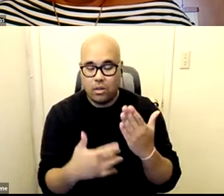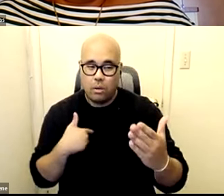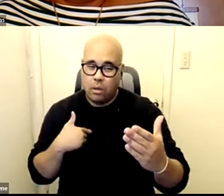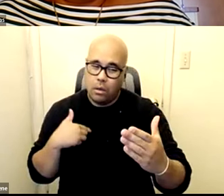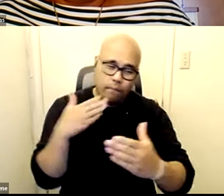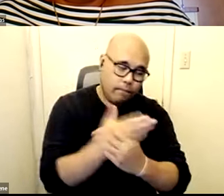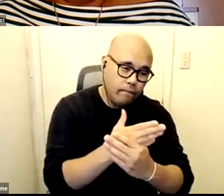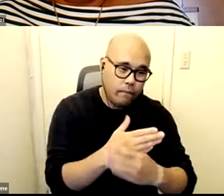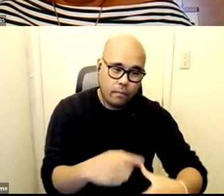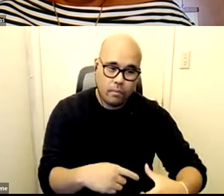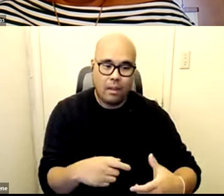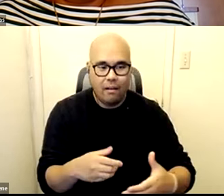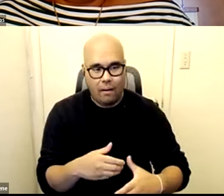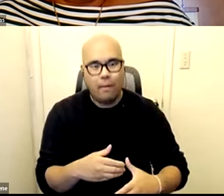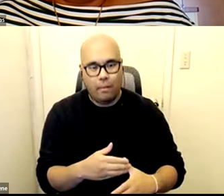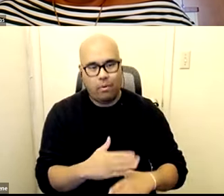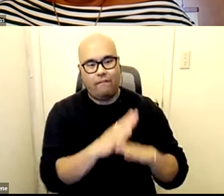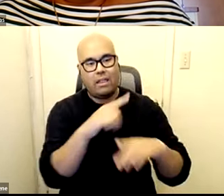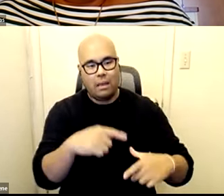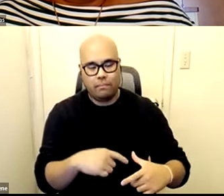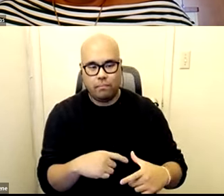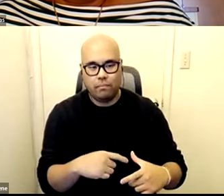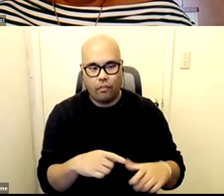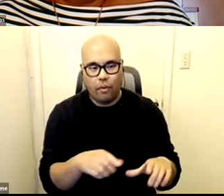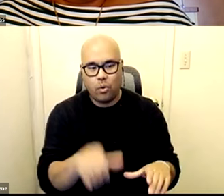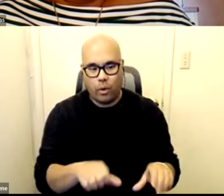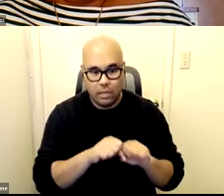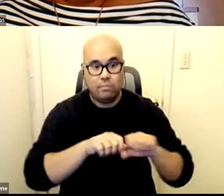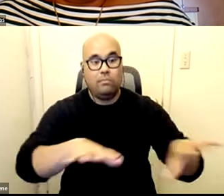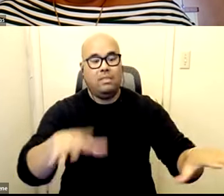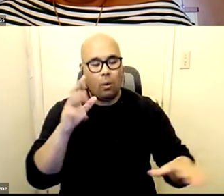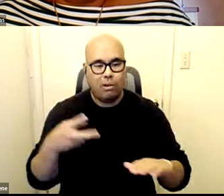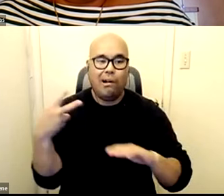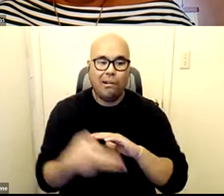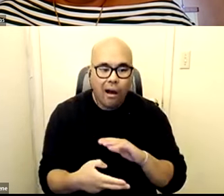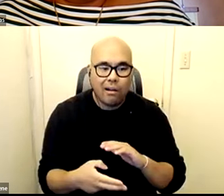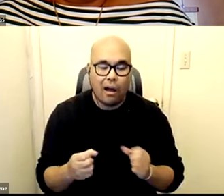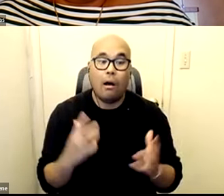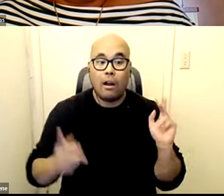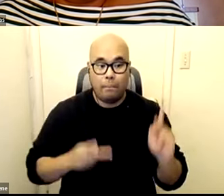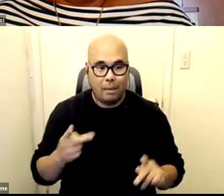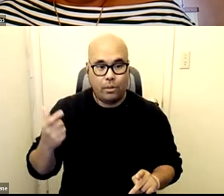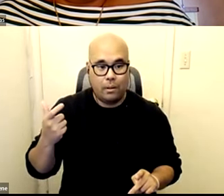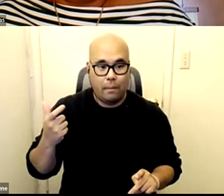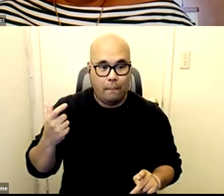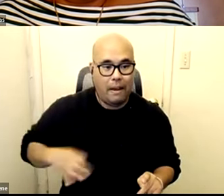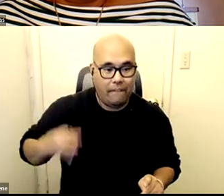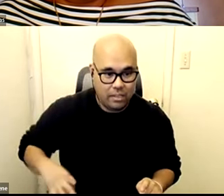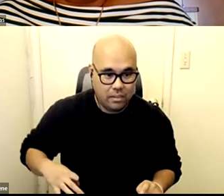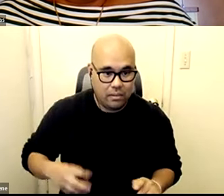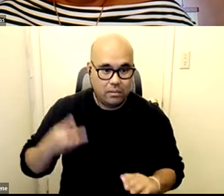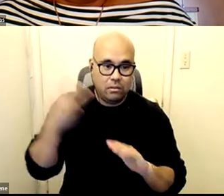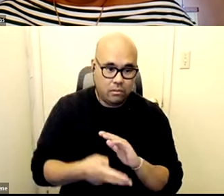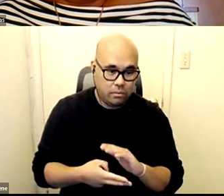prevent them from just rolling something out that was gonna you know just cut cut a bunch of people's benefits so um